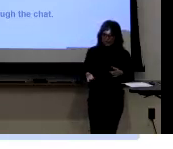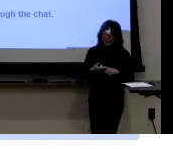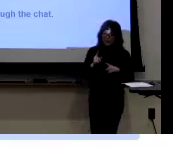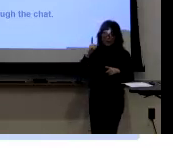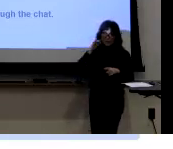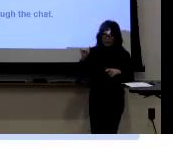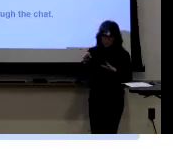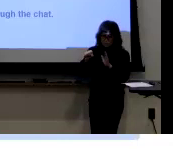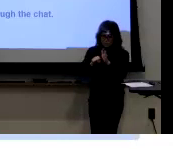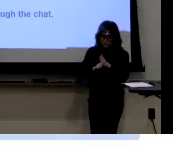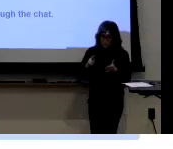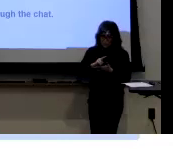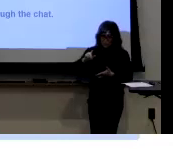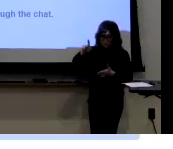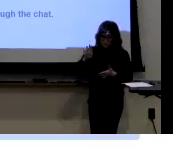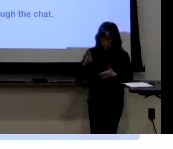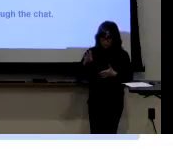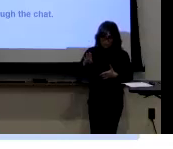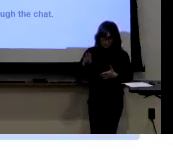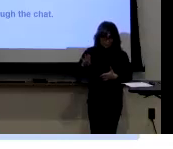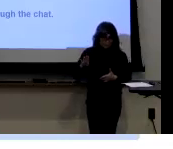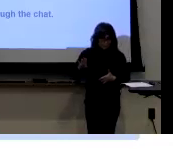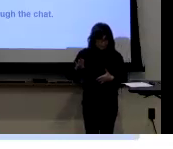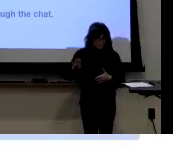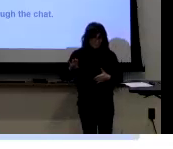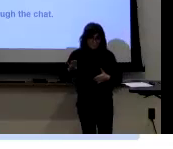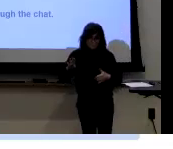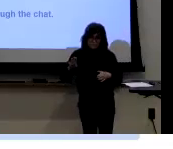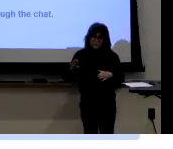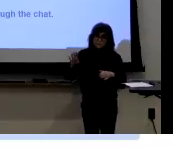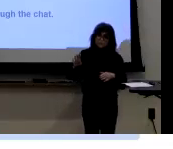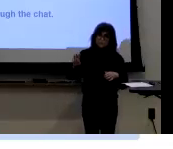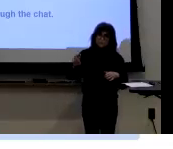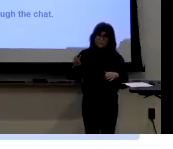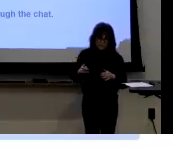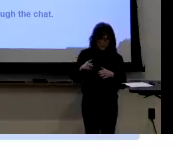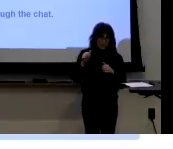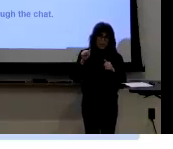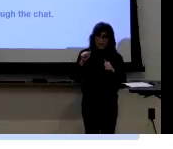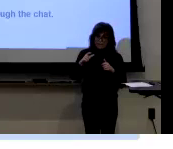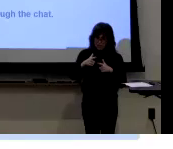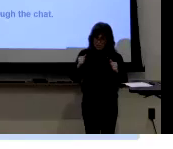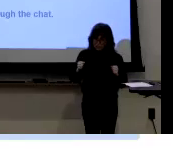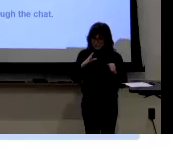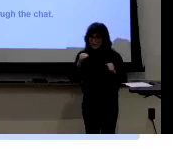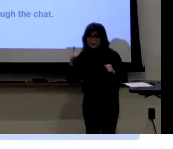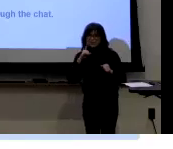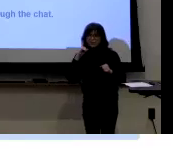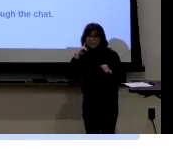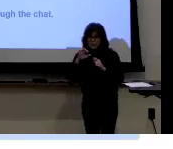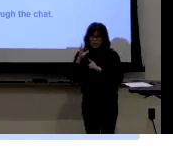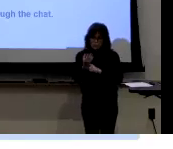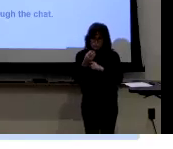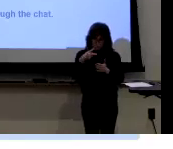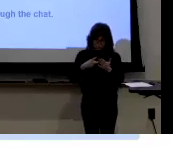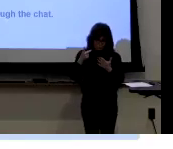She's joining us today. She's from the California State University of Long Beach. And